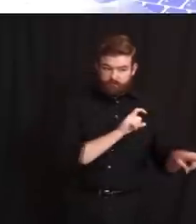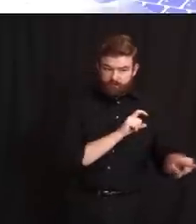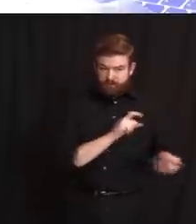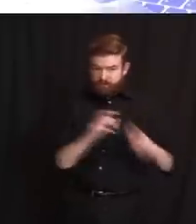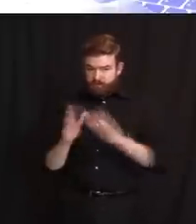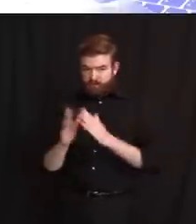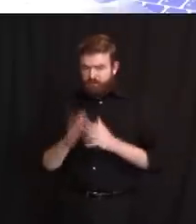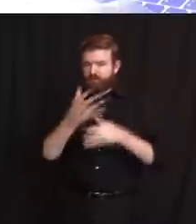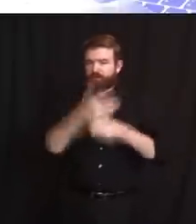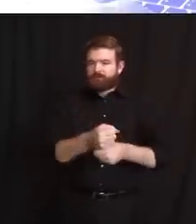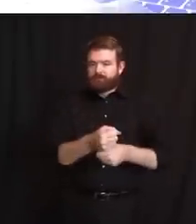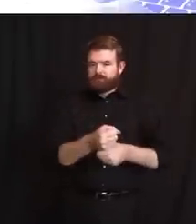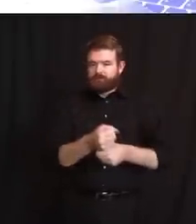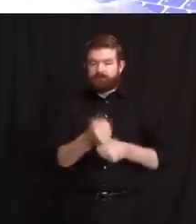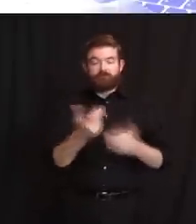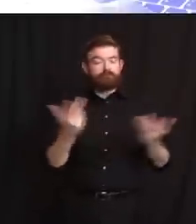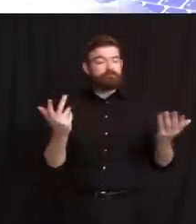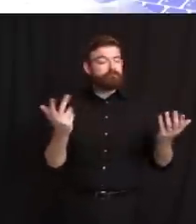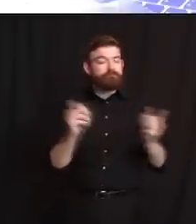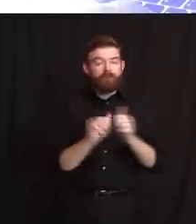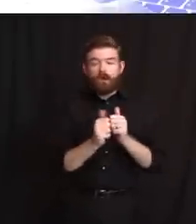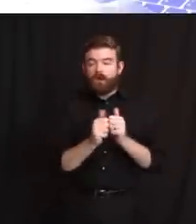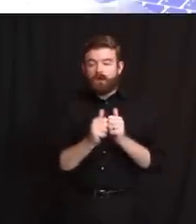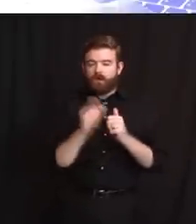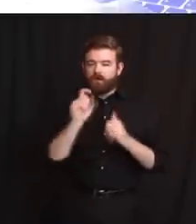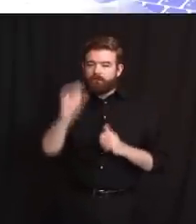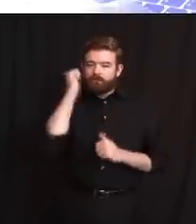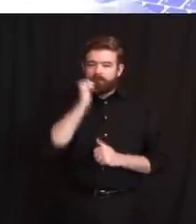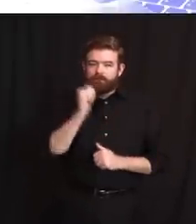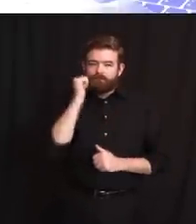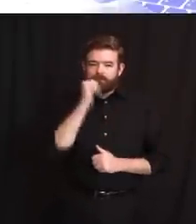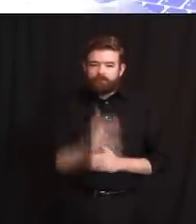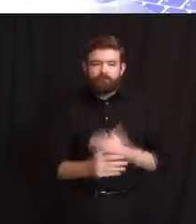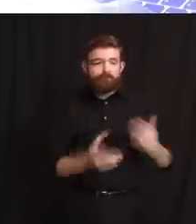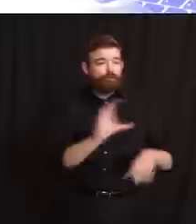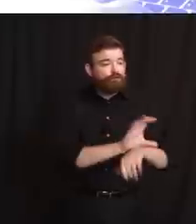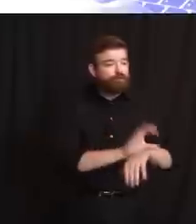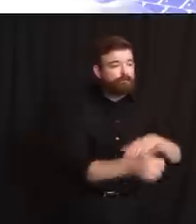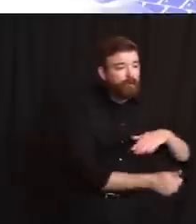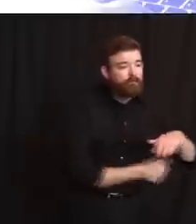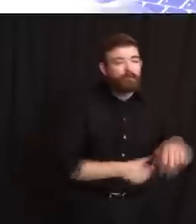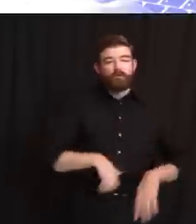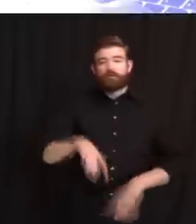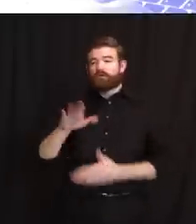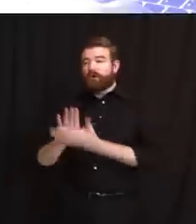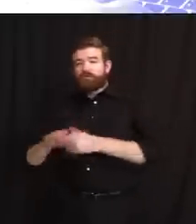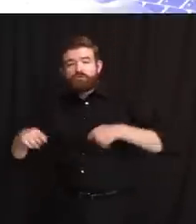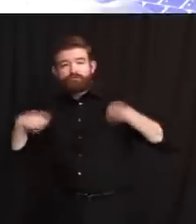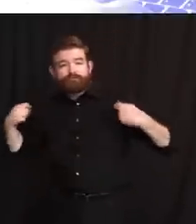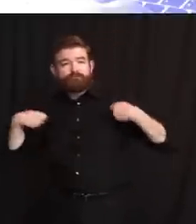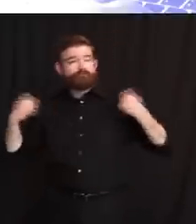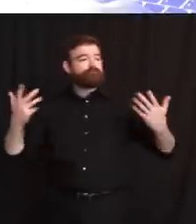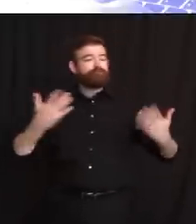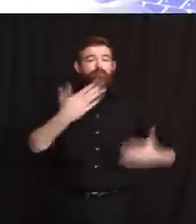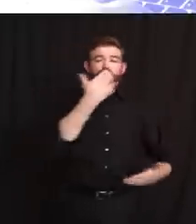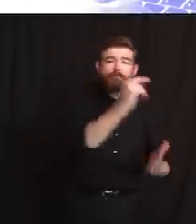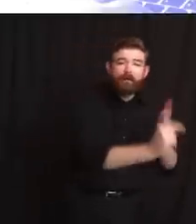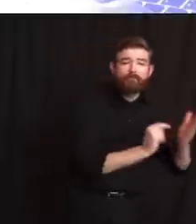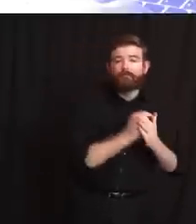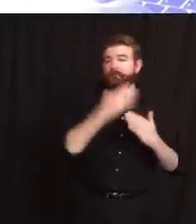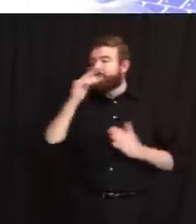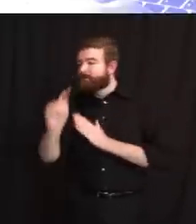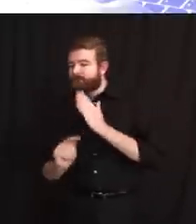day after day, year after year, in church basements and school gymnasiums, during good times and bad. It's that